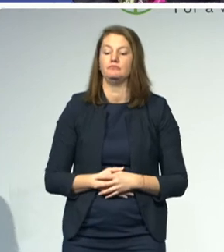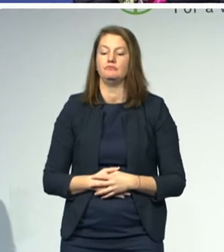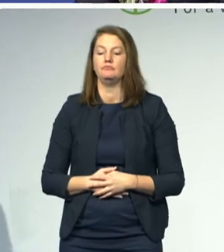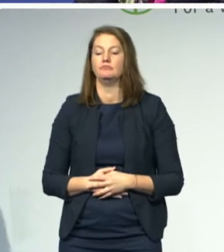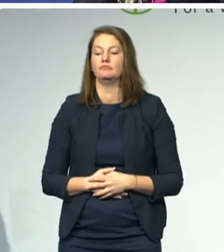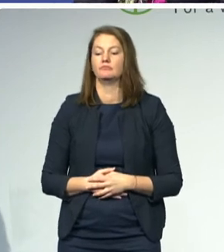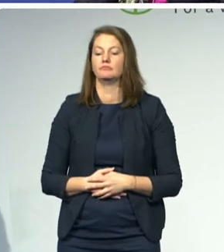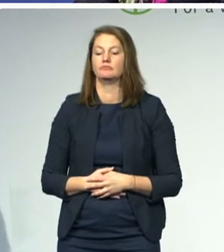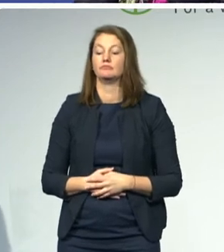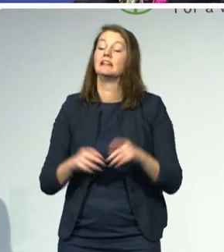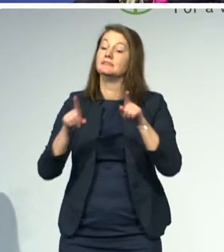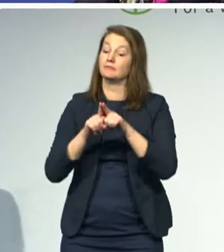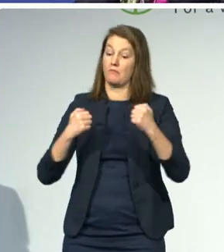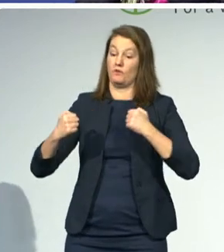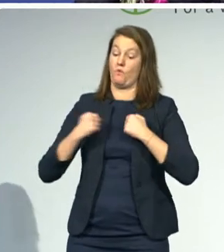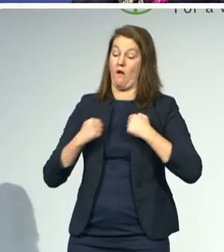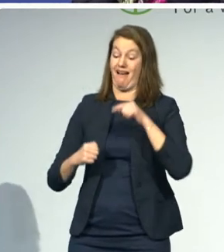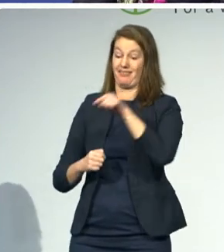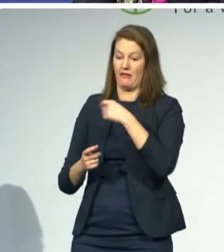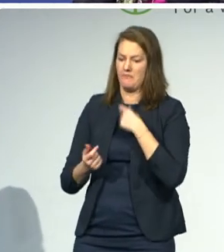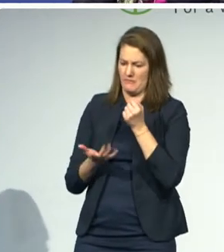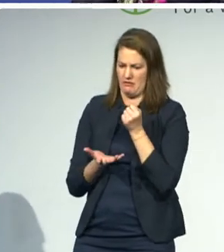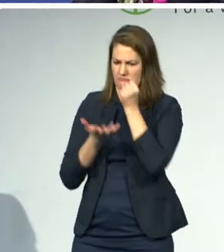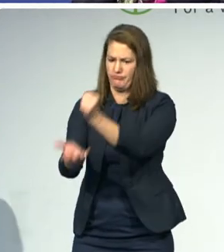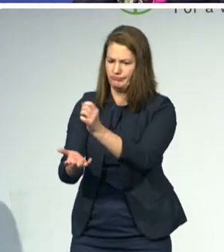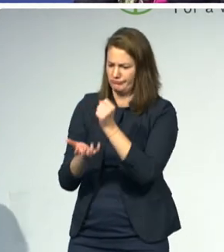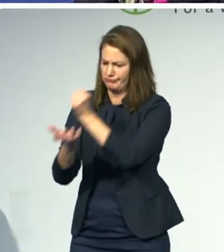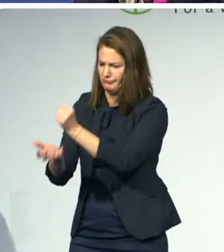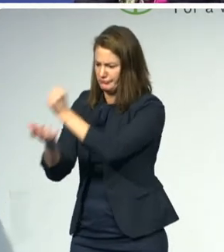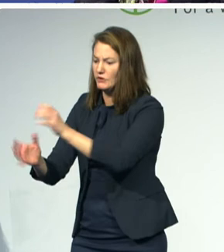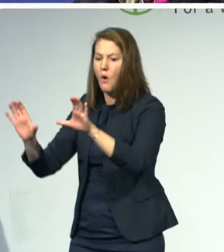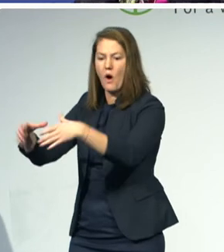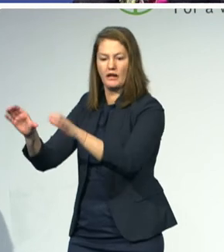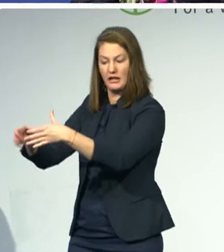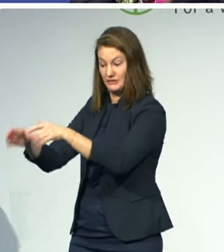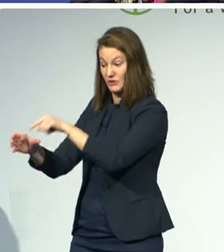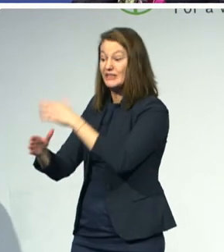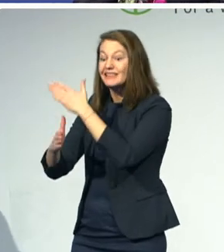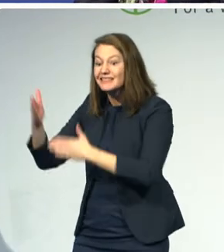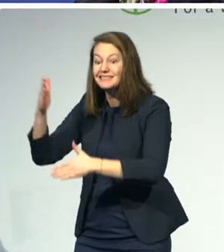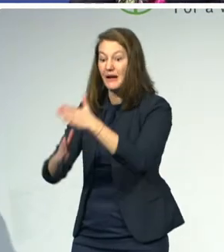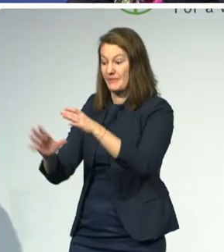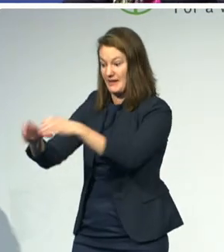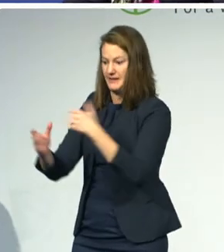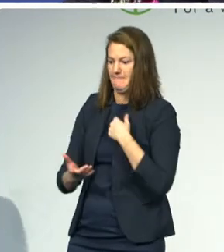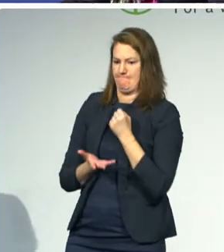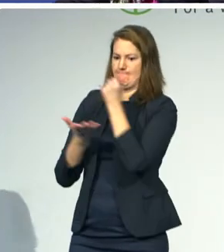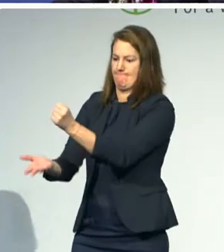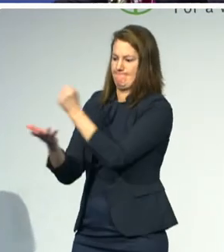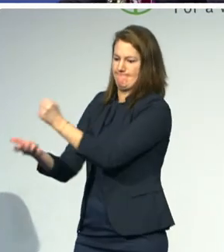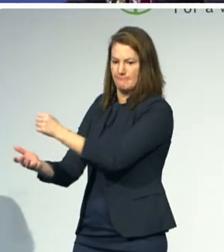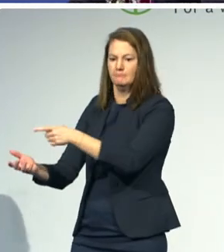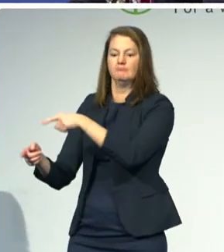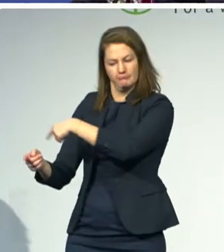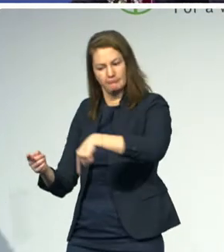grants to disabled people's organizations to ensure that the voice of persons with disabilities is present in